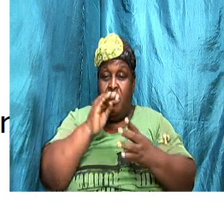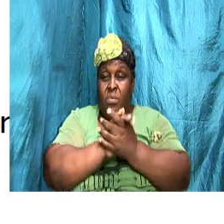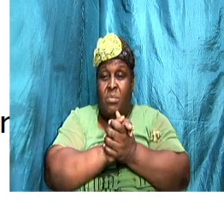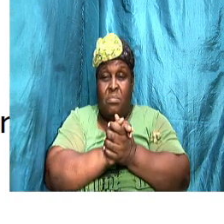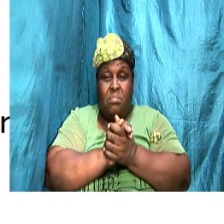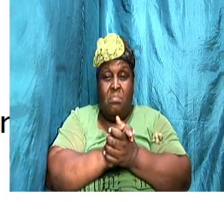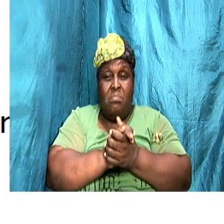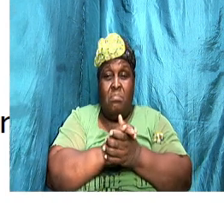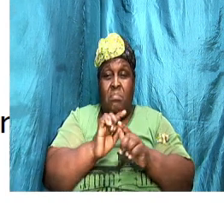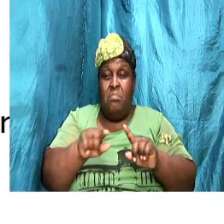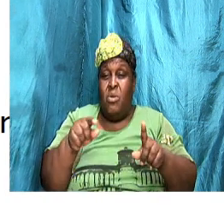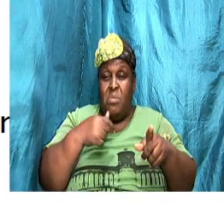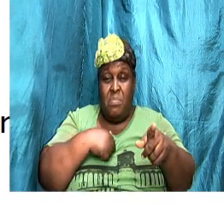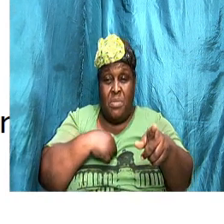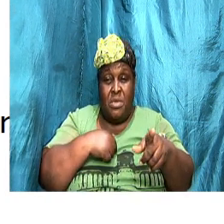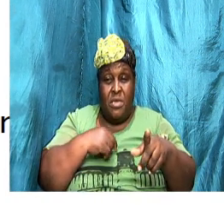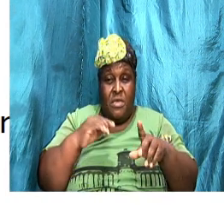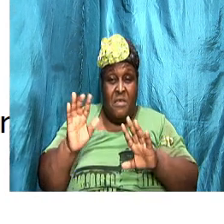even more